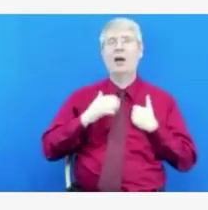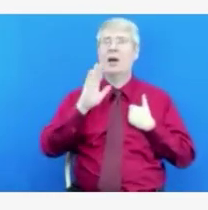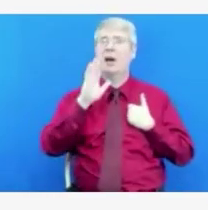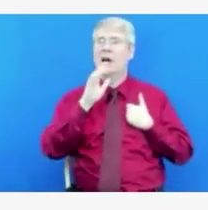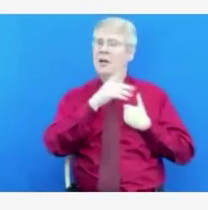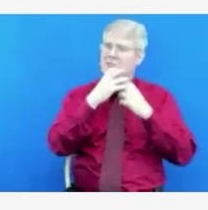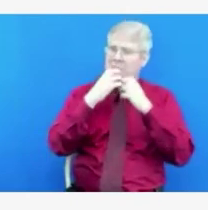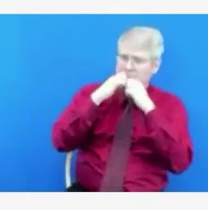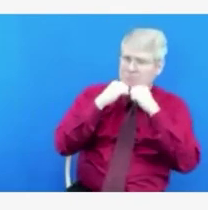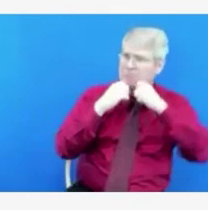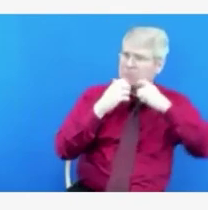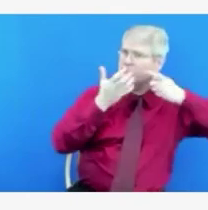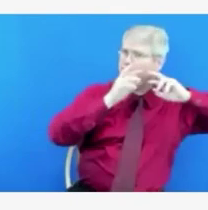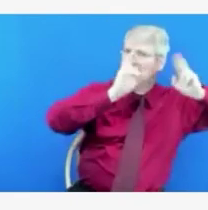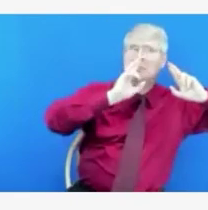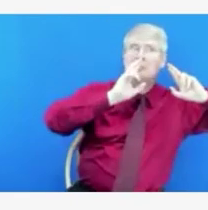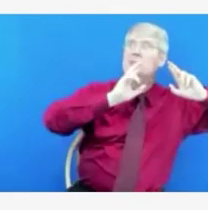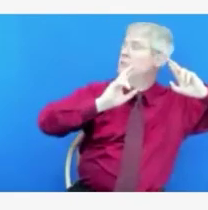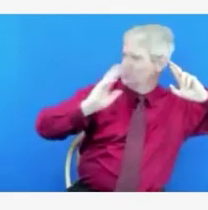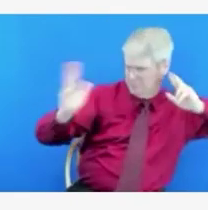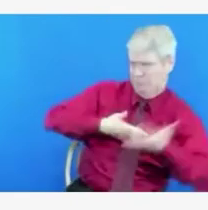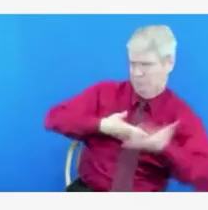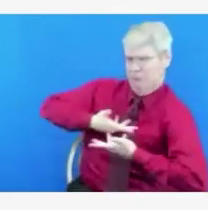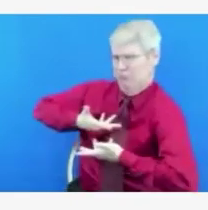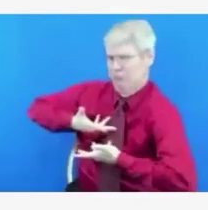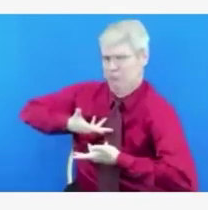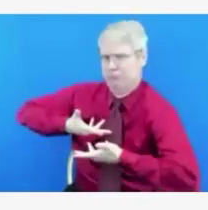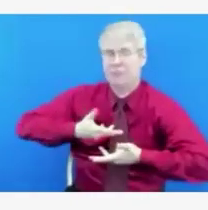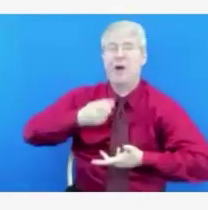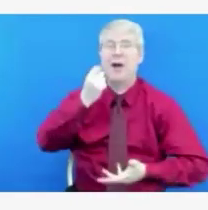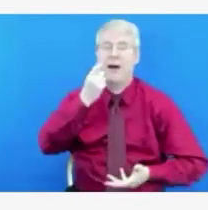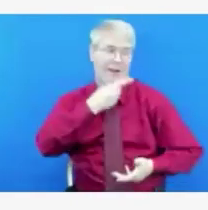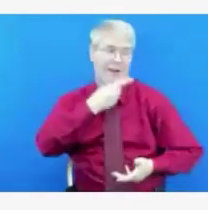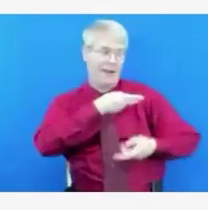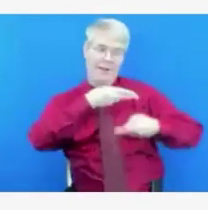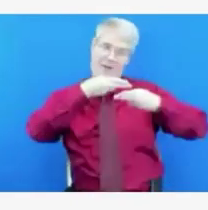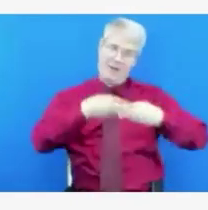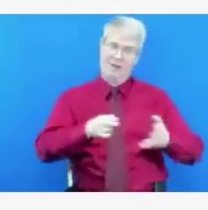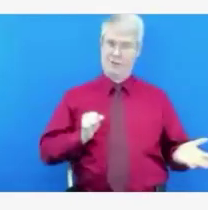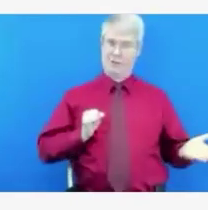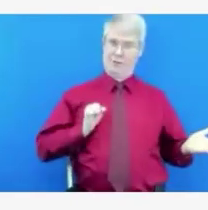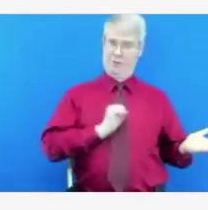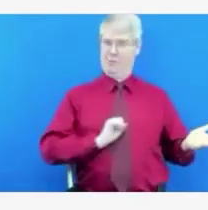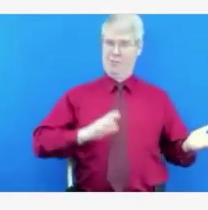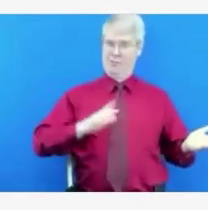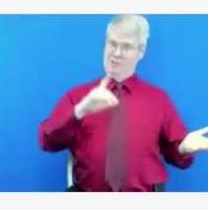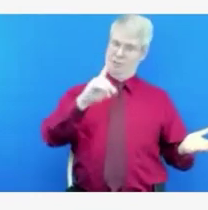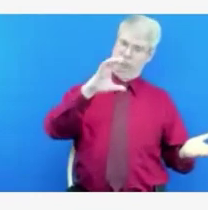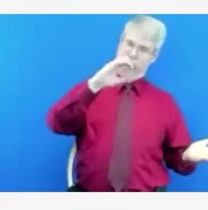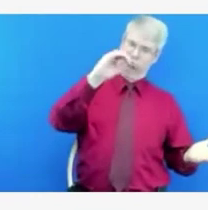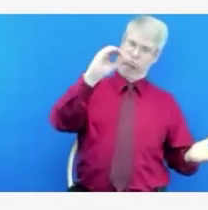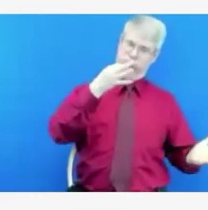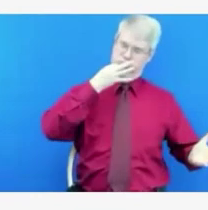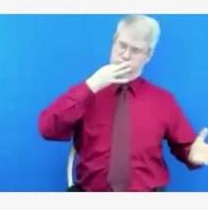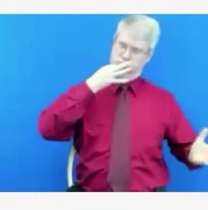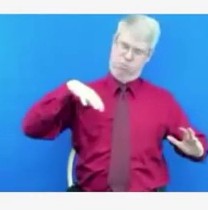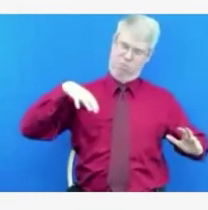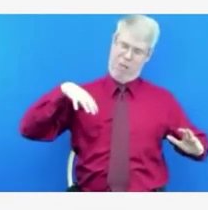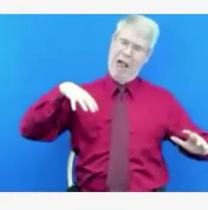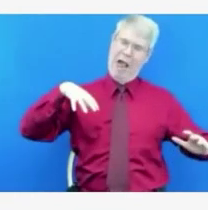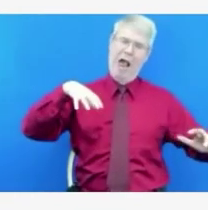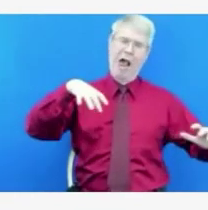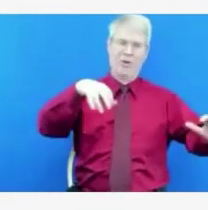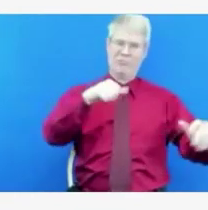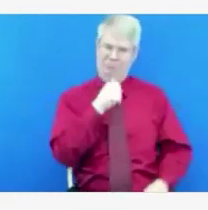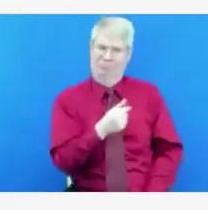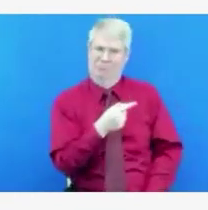and how much stress and despondency we're able to handle. And that's compounded by the fact that too many